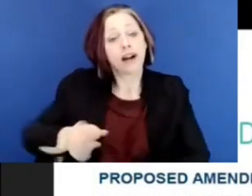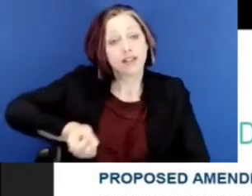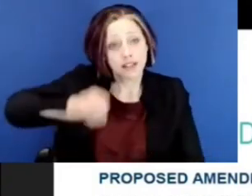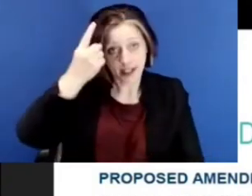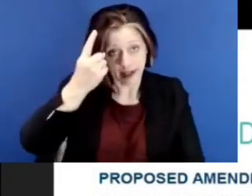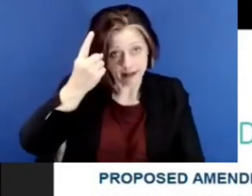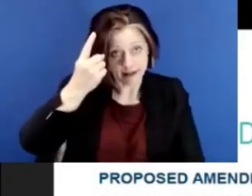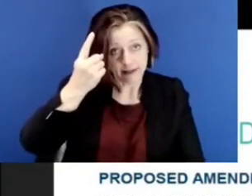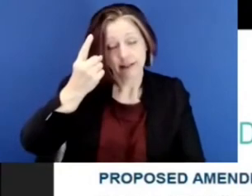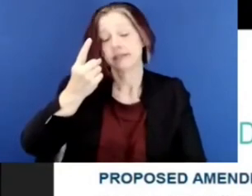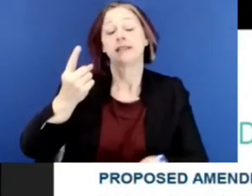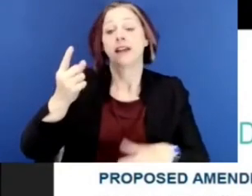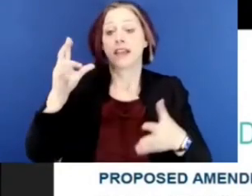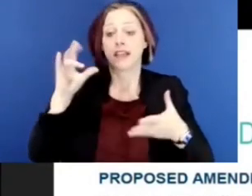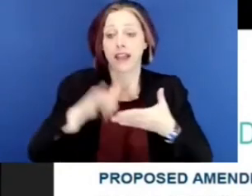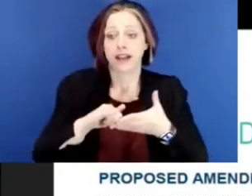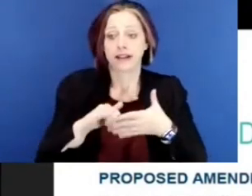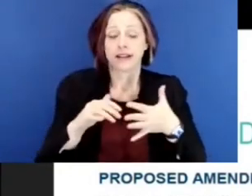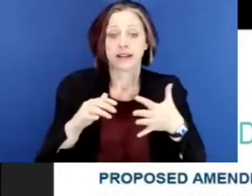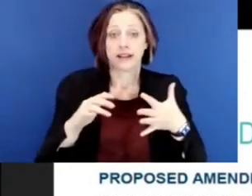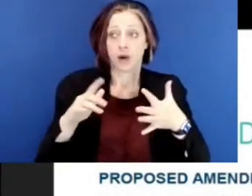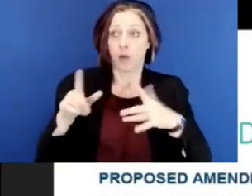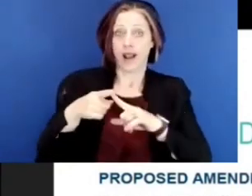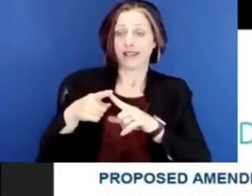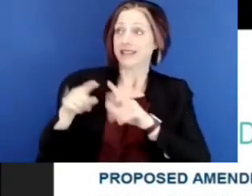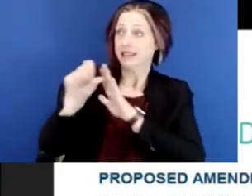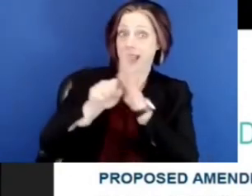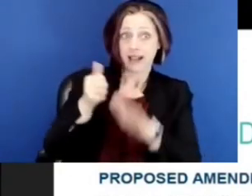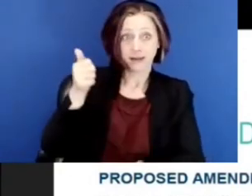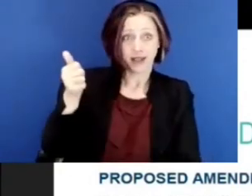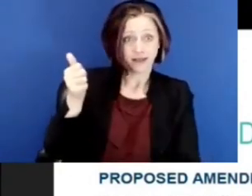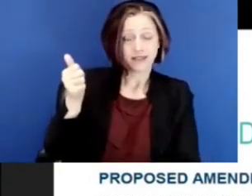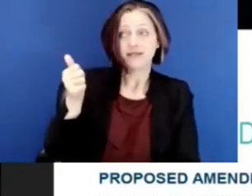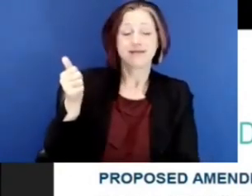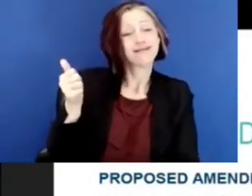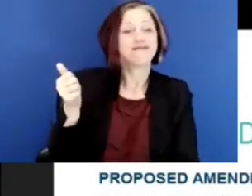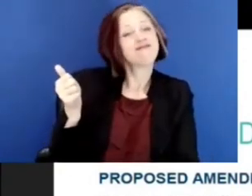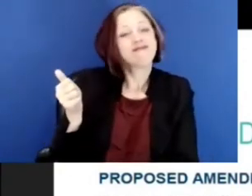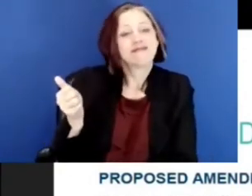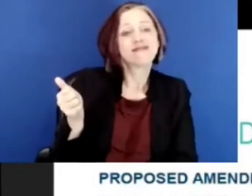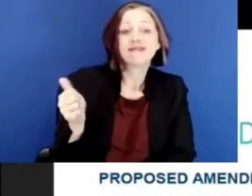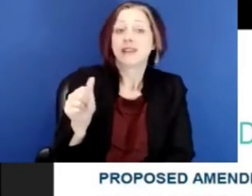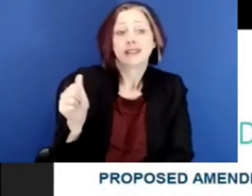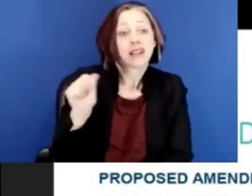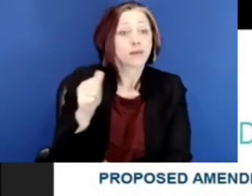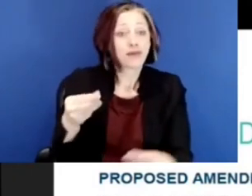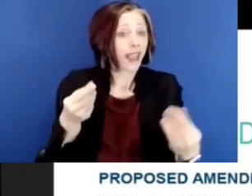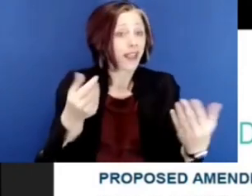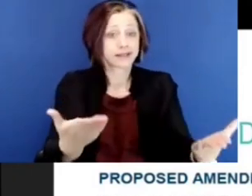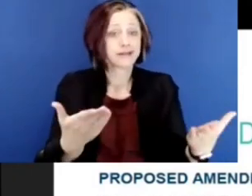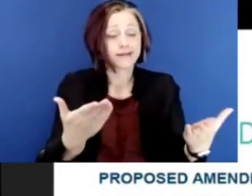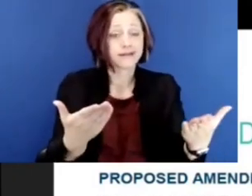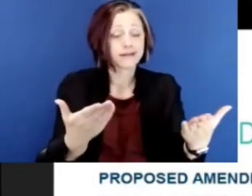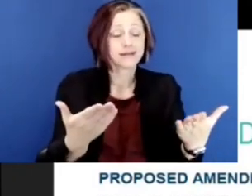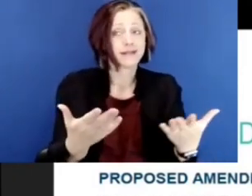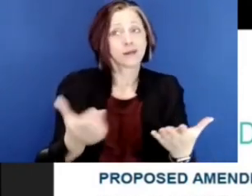when the state fails to provide and